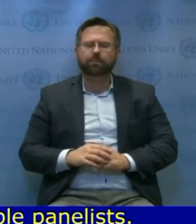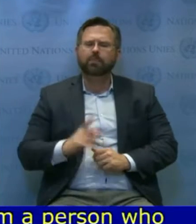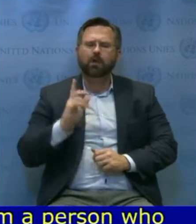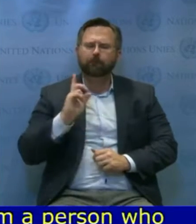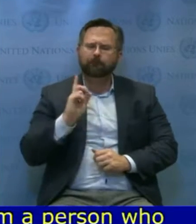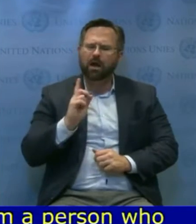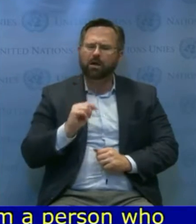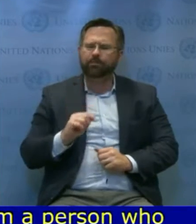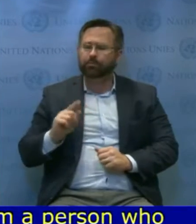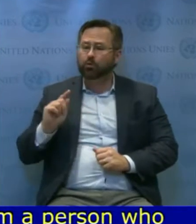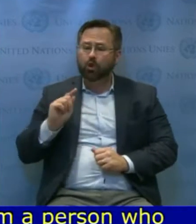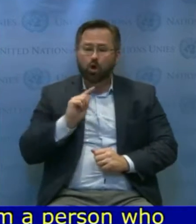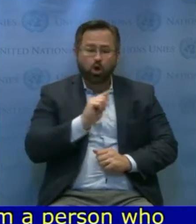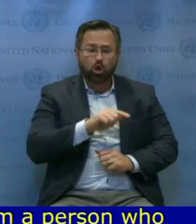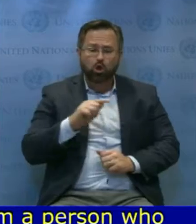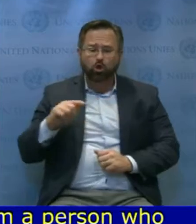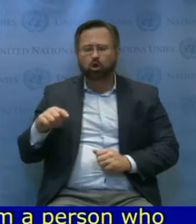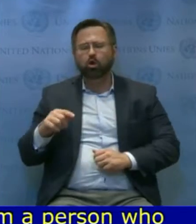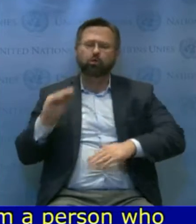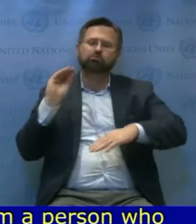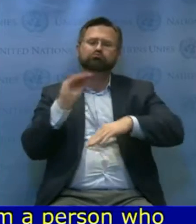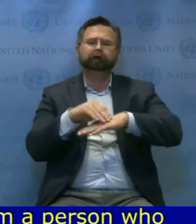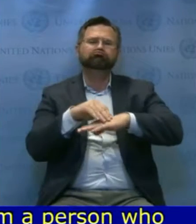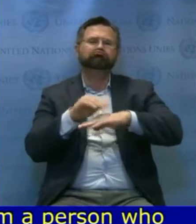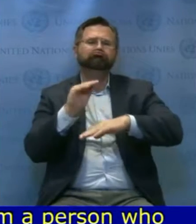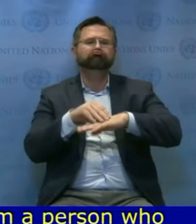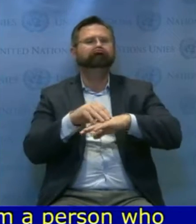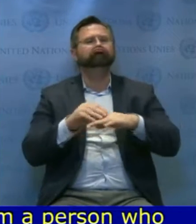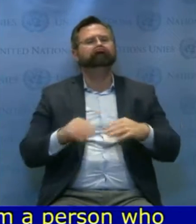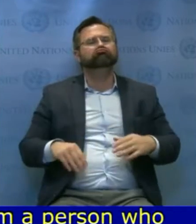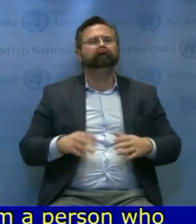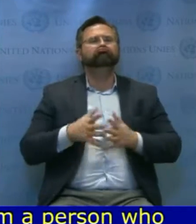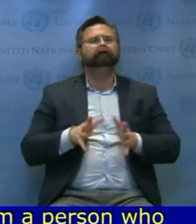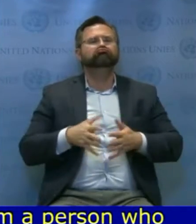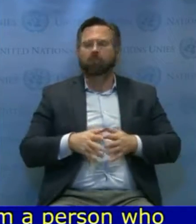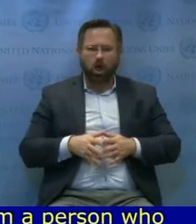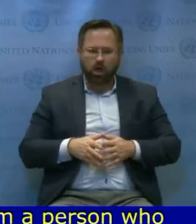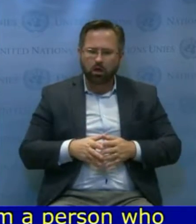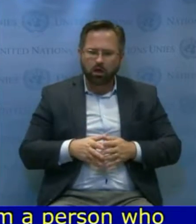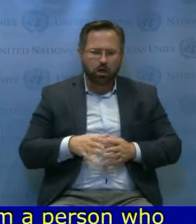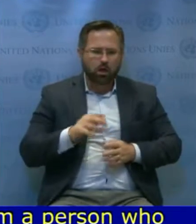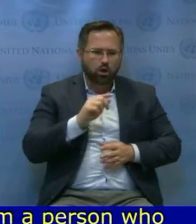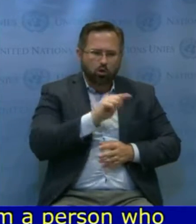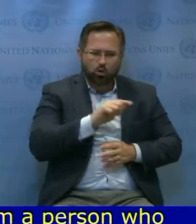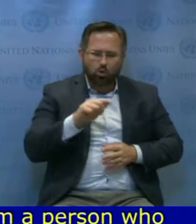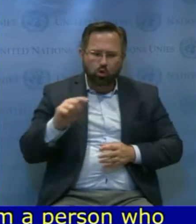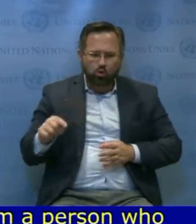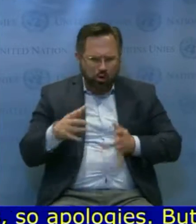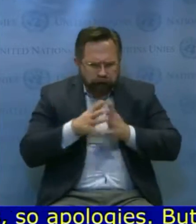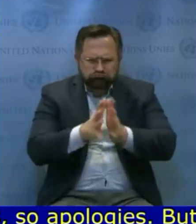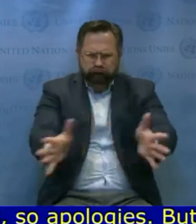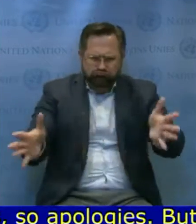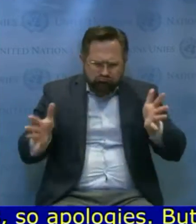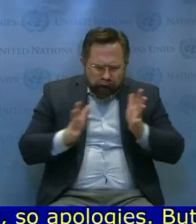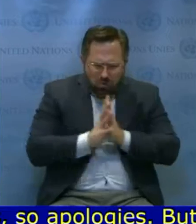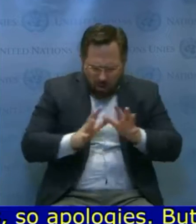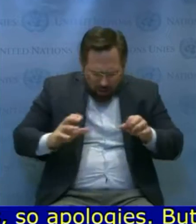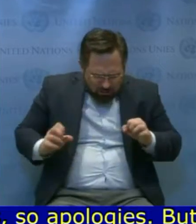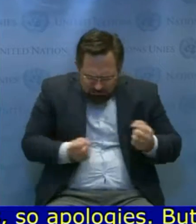shared impactful, ongoing activities that are happening.